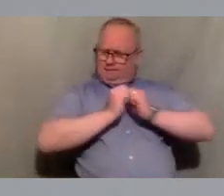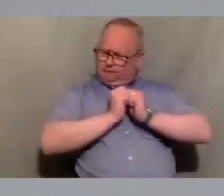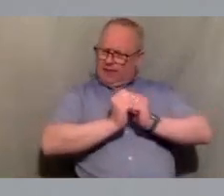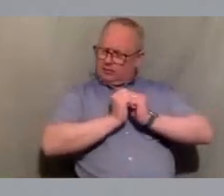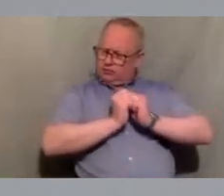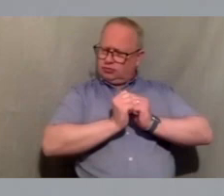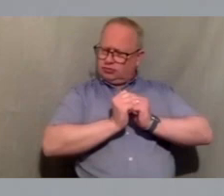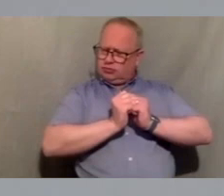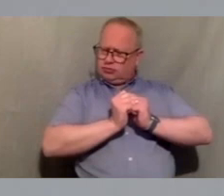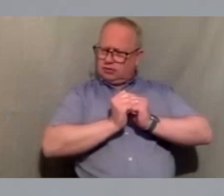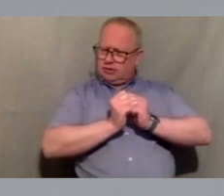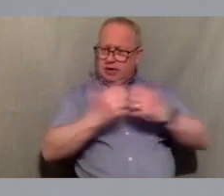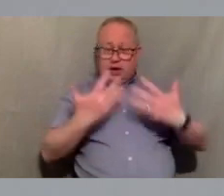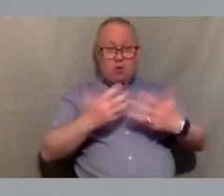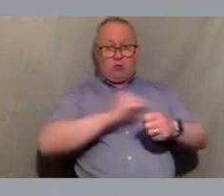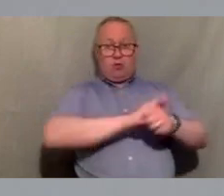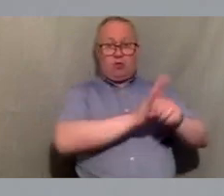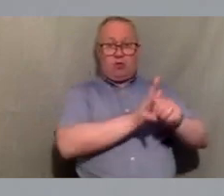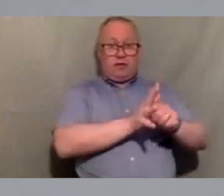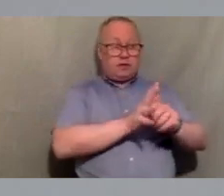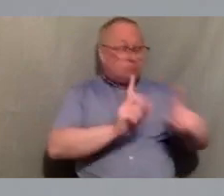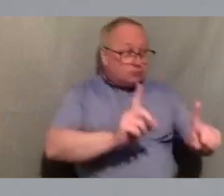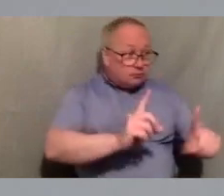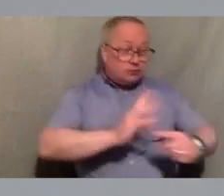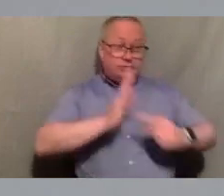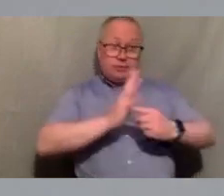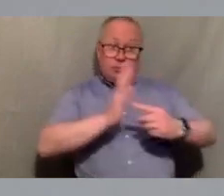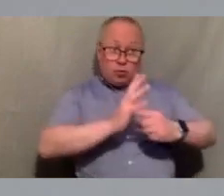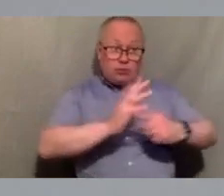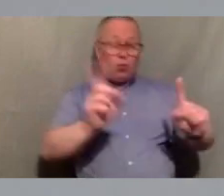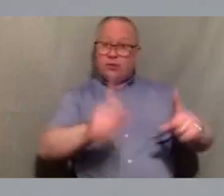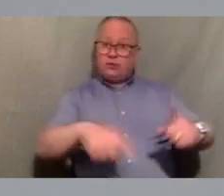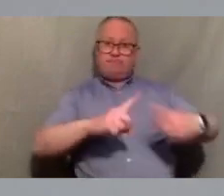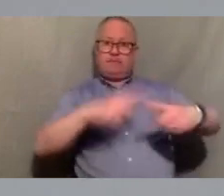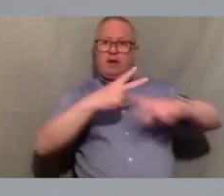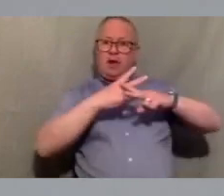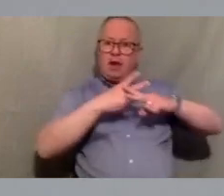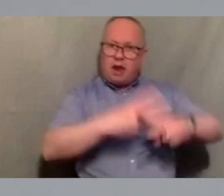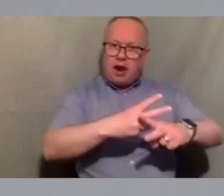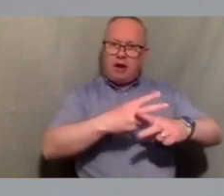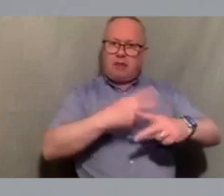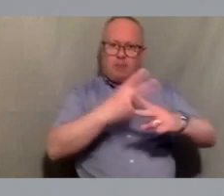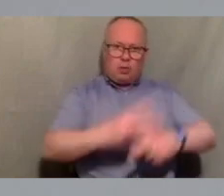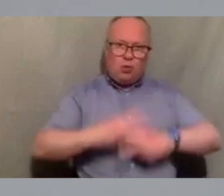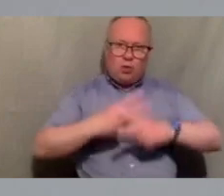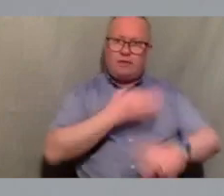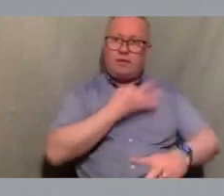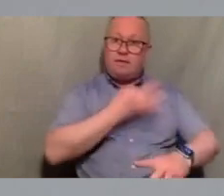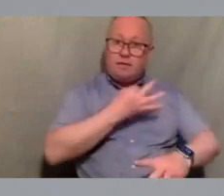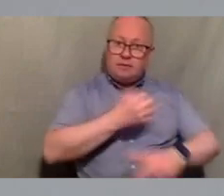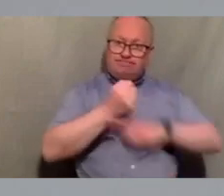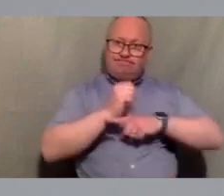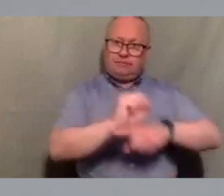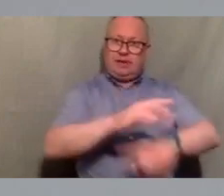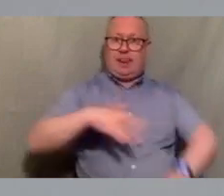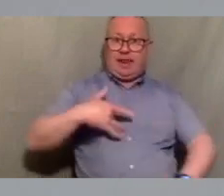made us recognize the importance of care looking out for those who are vulnerable and protecting lives and just because